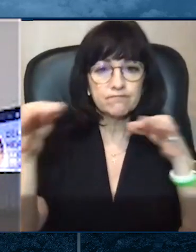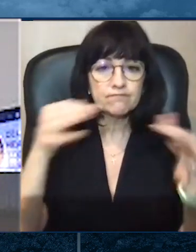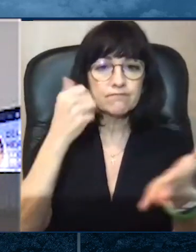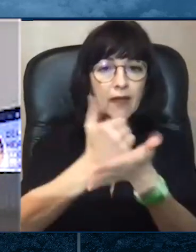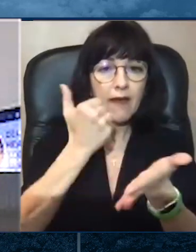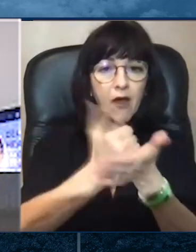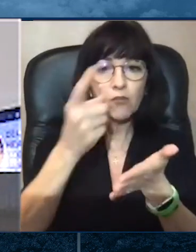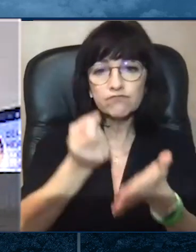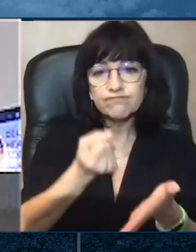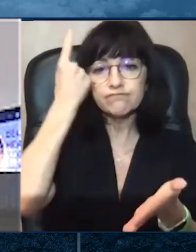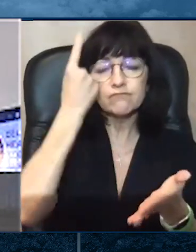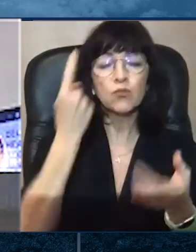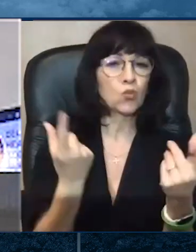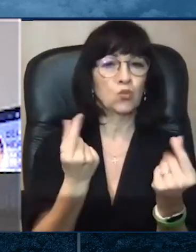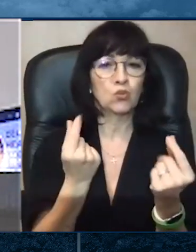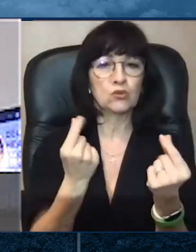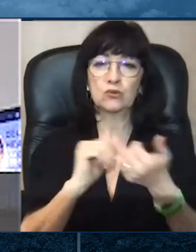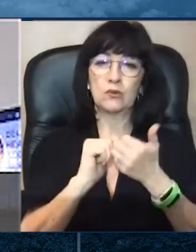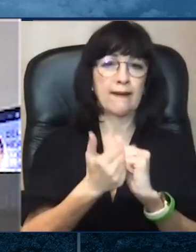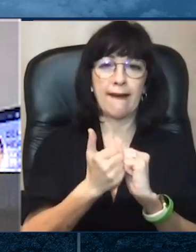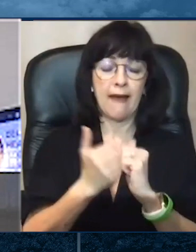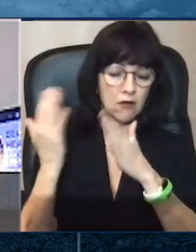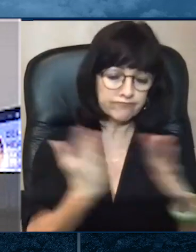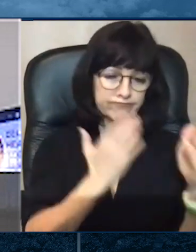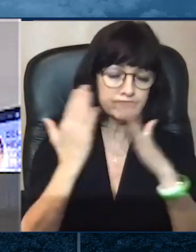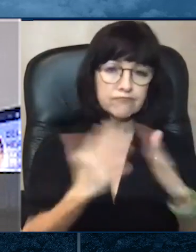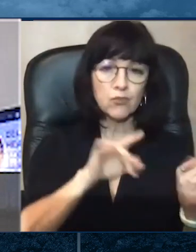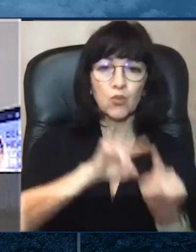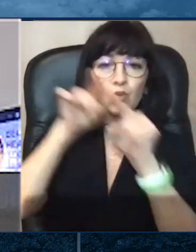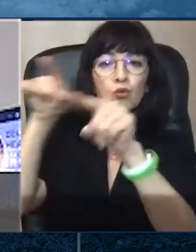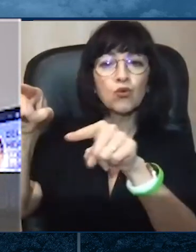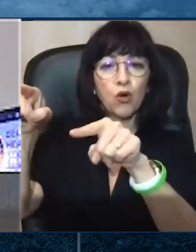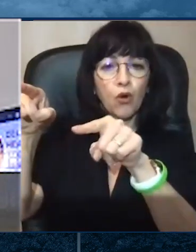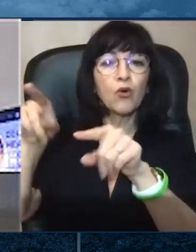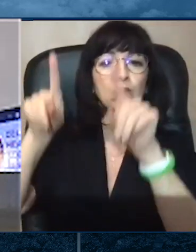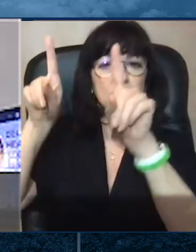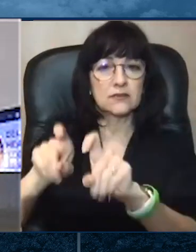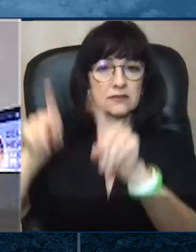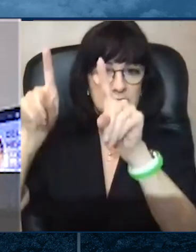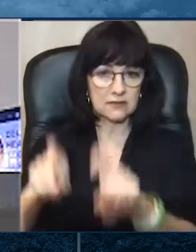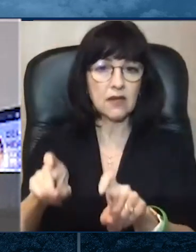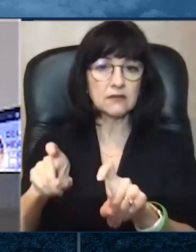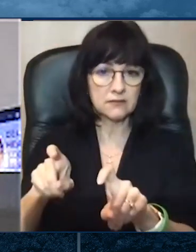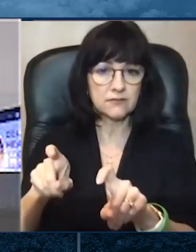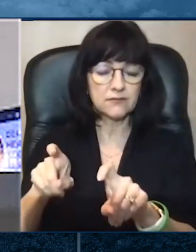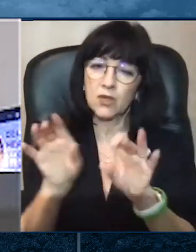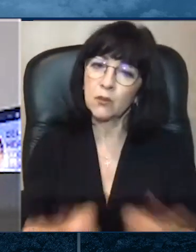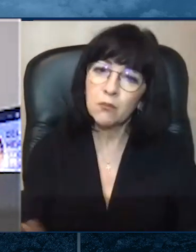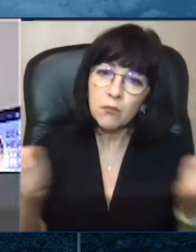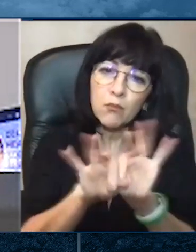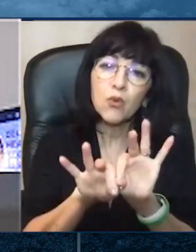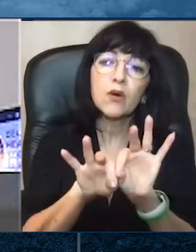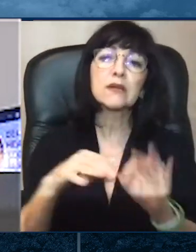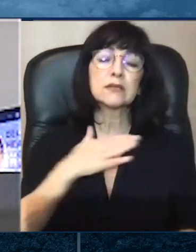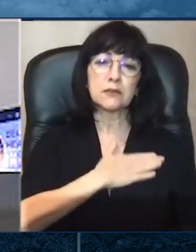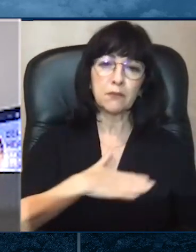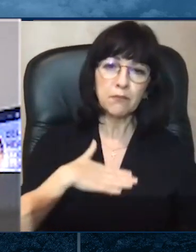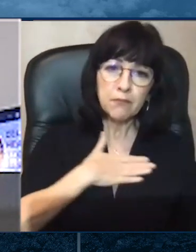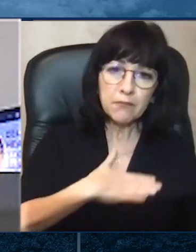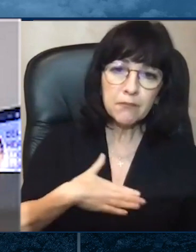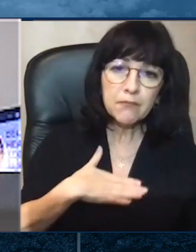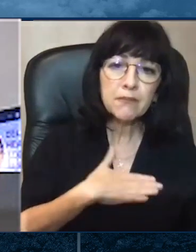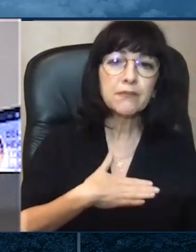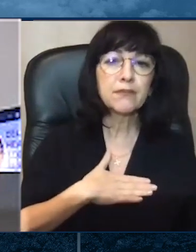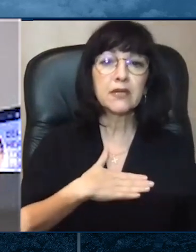Esto es muy importante. Por favor, no se vaya a la sala de emergencias local.